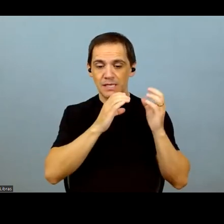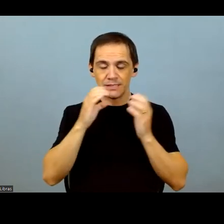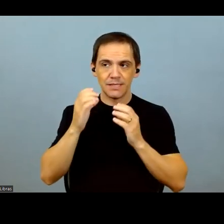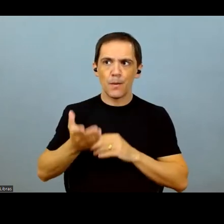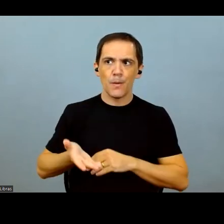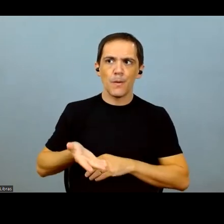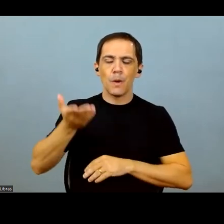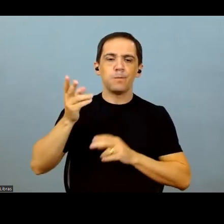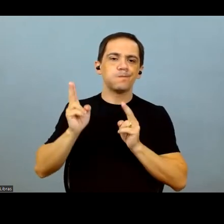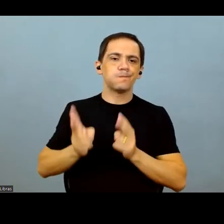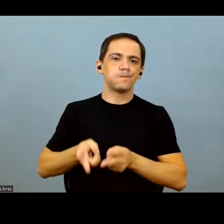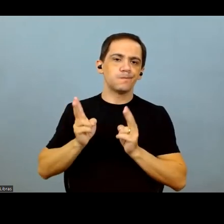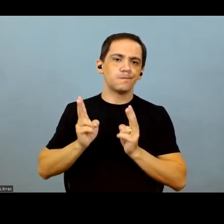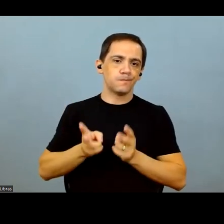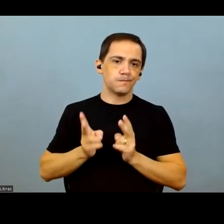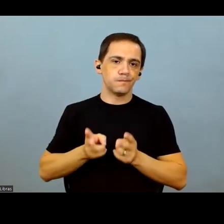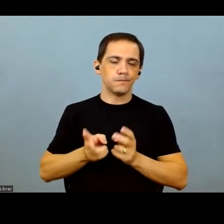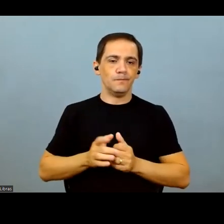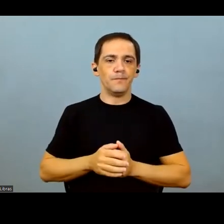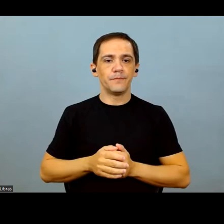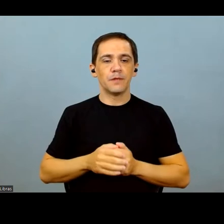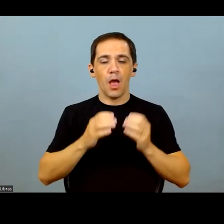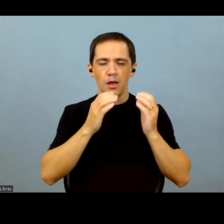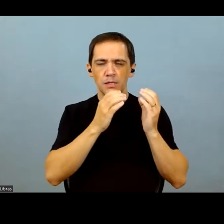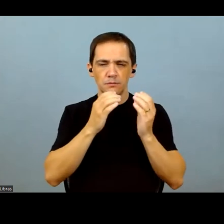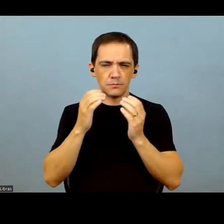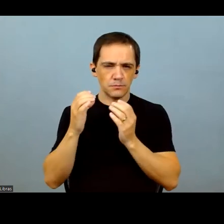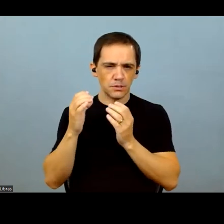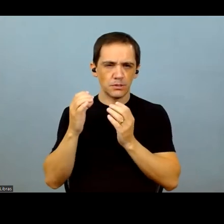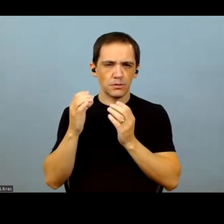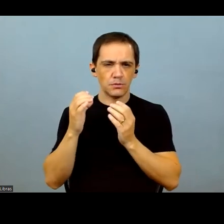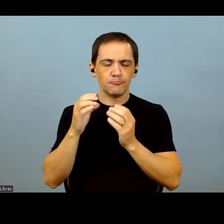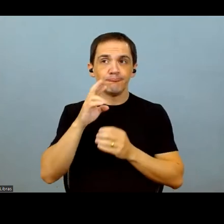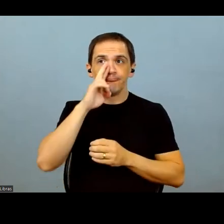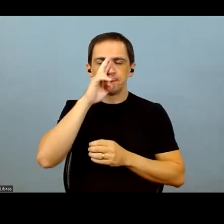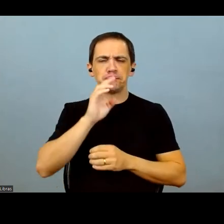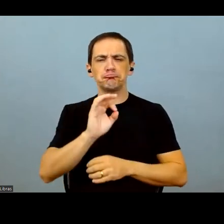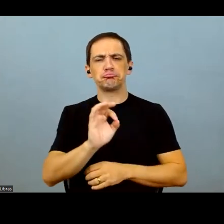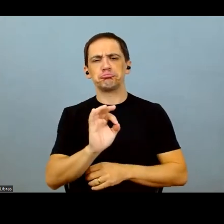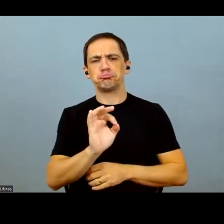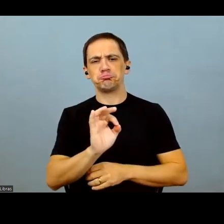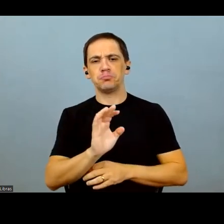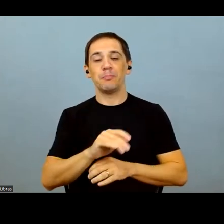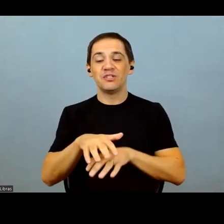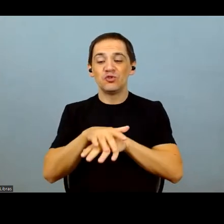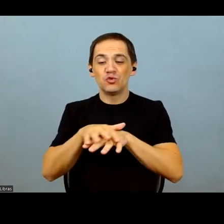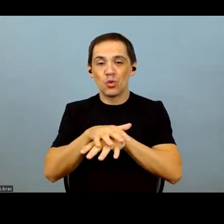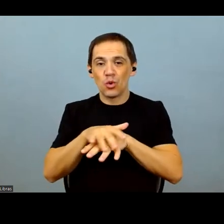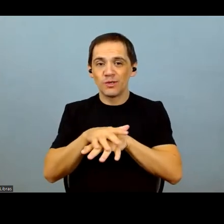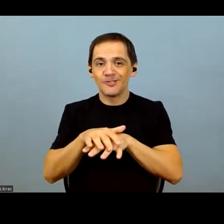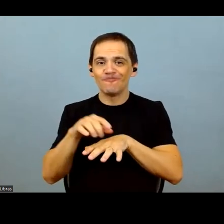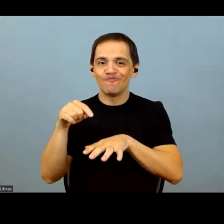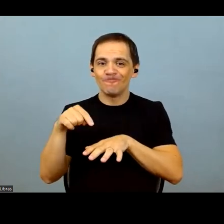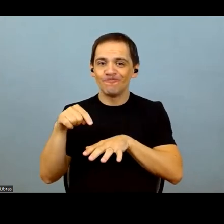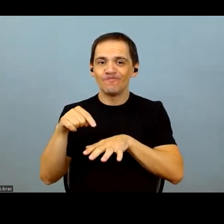corn prices in Brazil will continue to be high. So I don't, I don't, envisage this